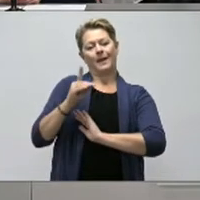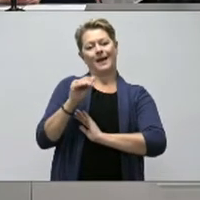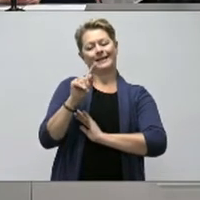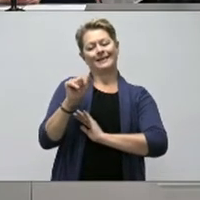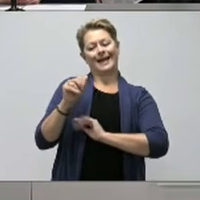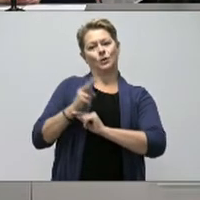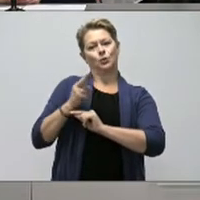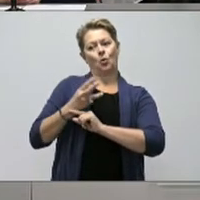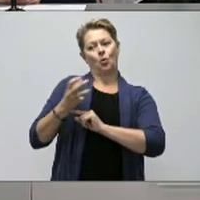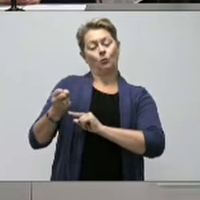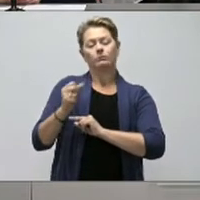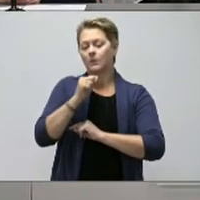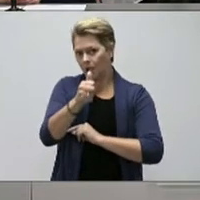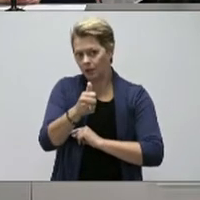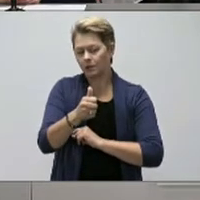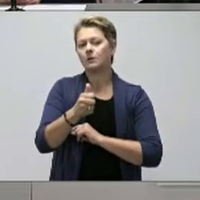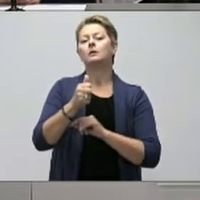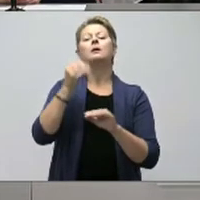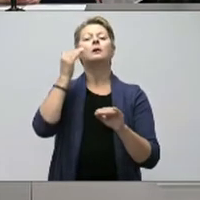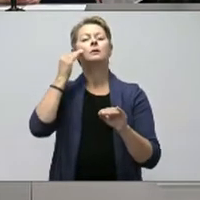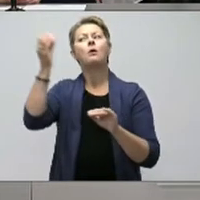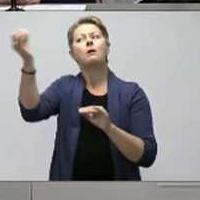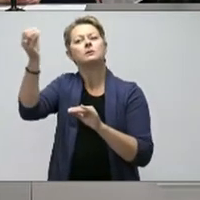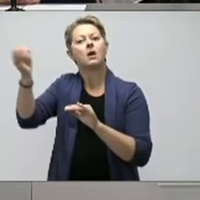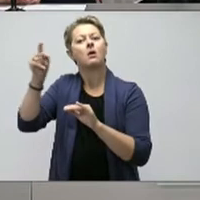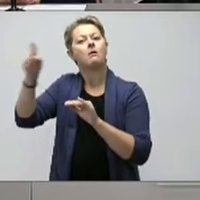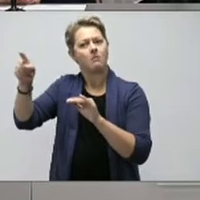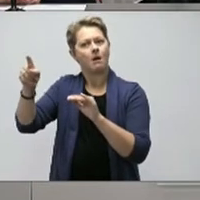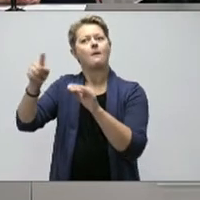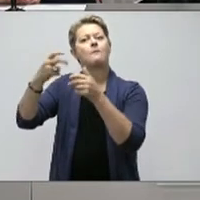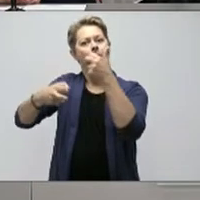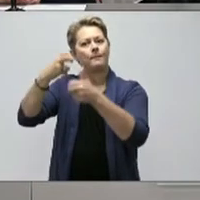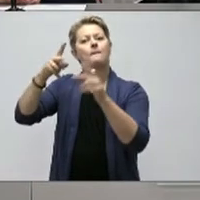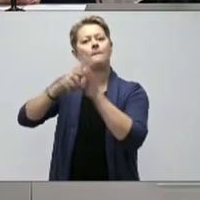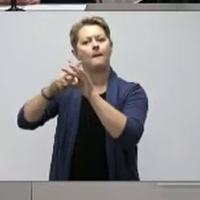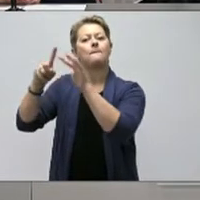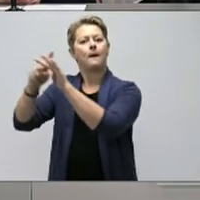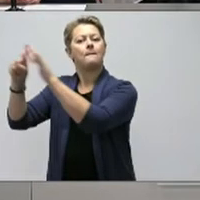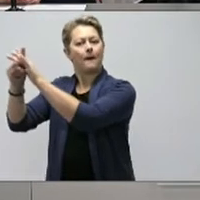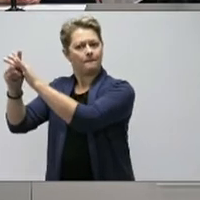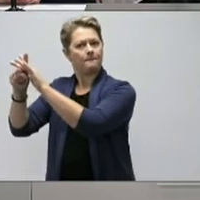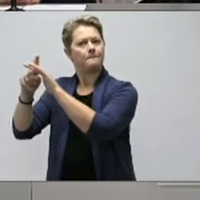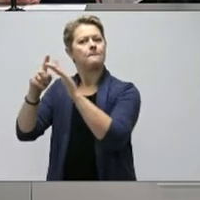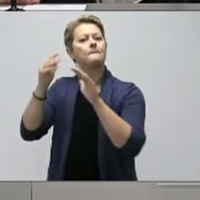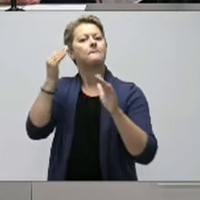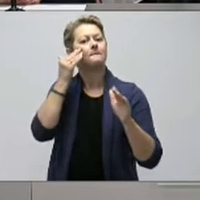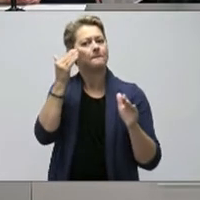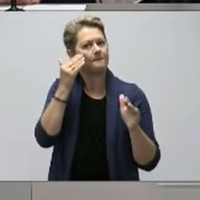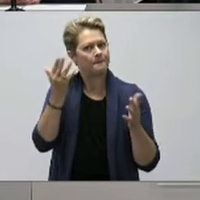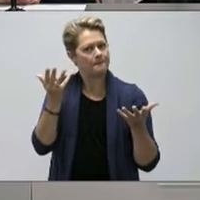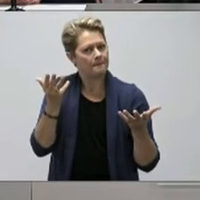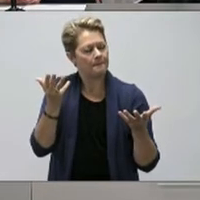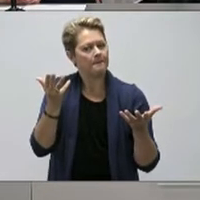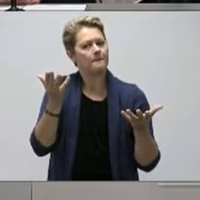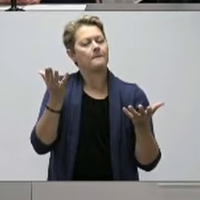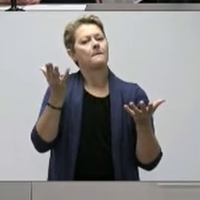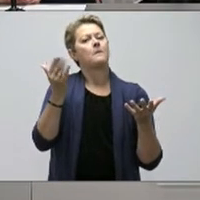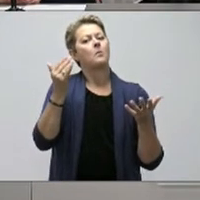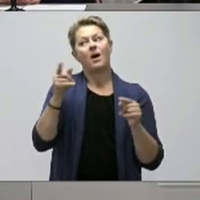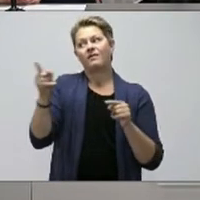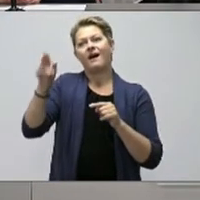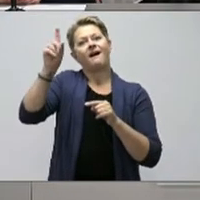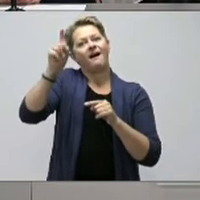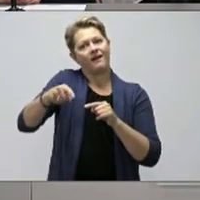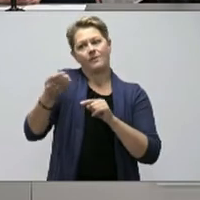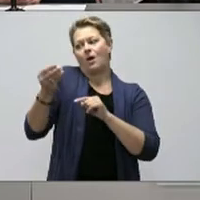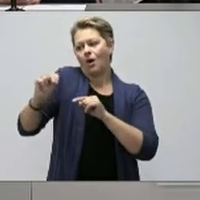for Ontario this became somewhat problematic because it did have to be, from what I understand, on and consistently